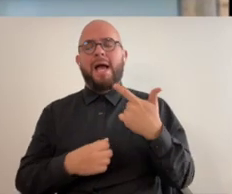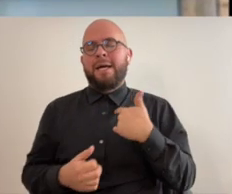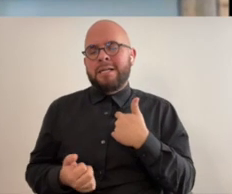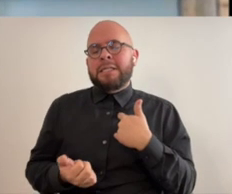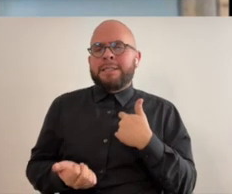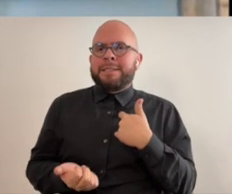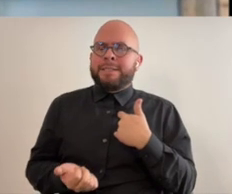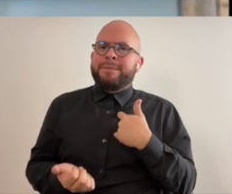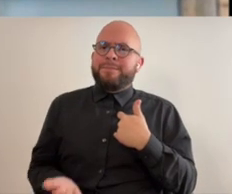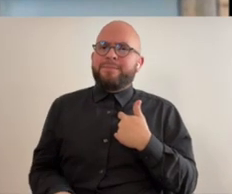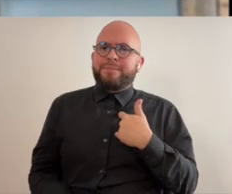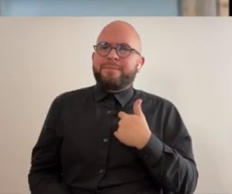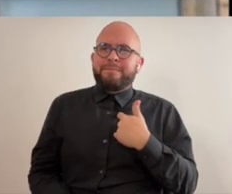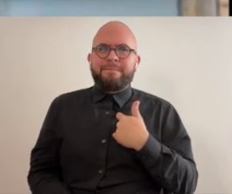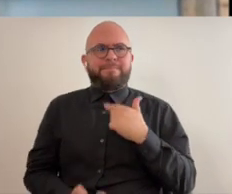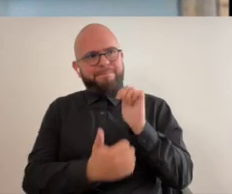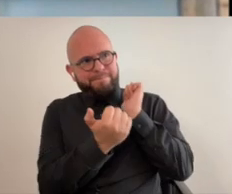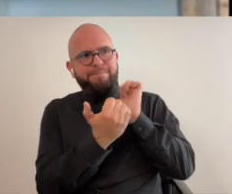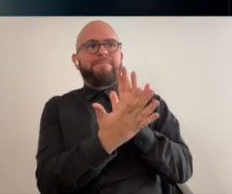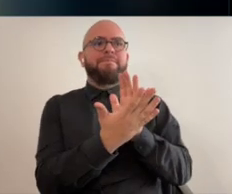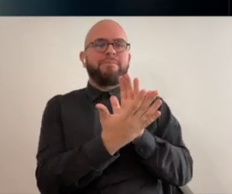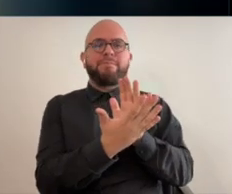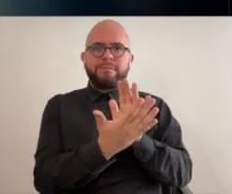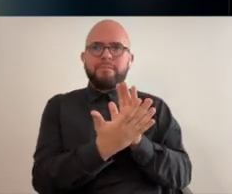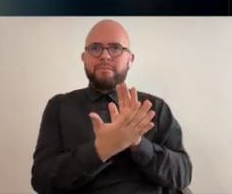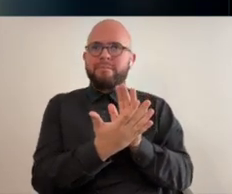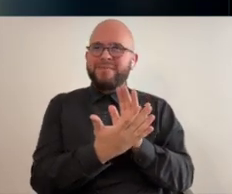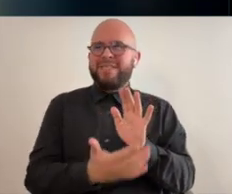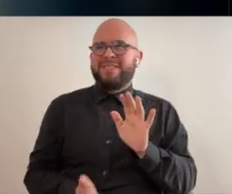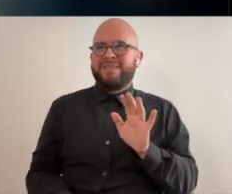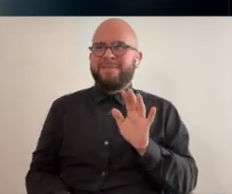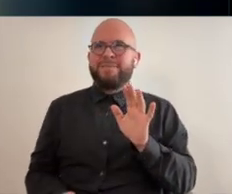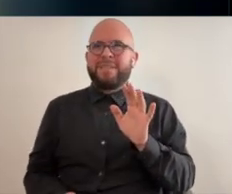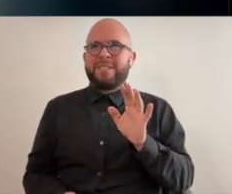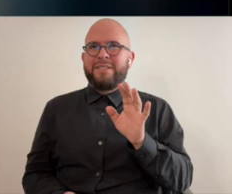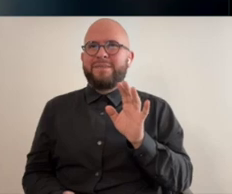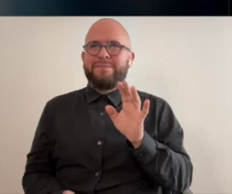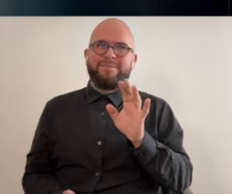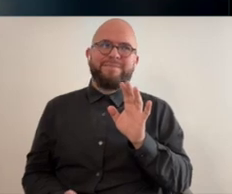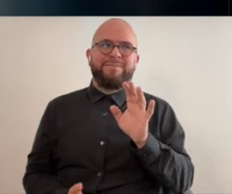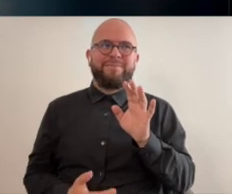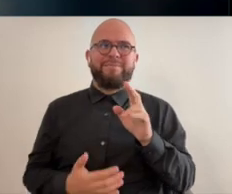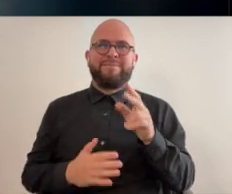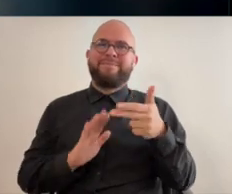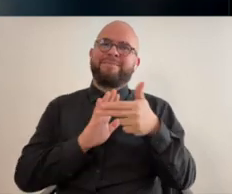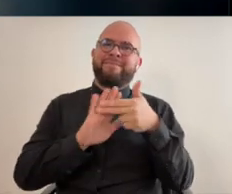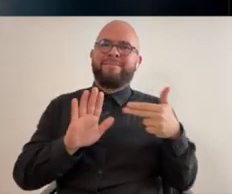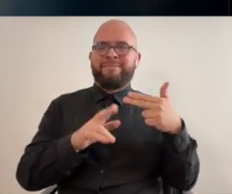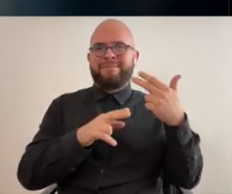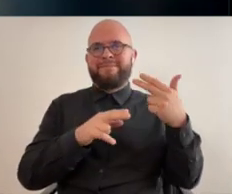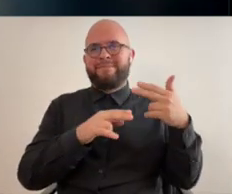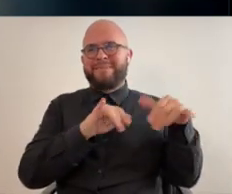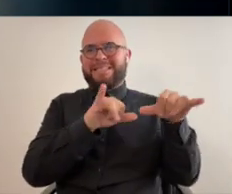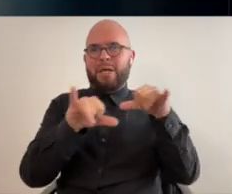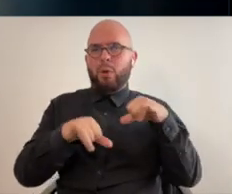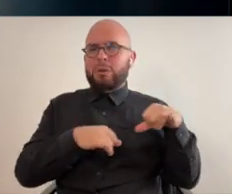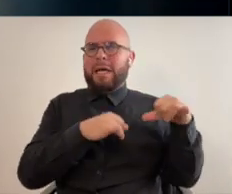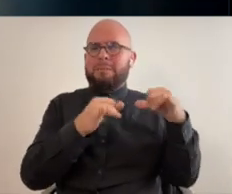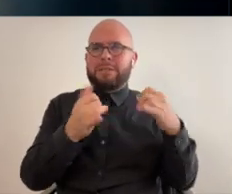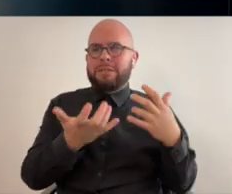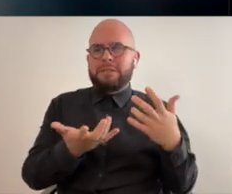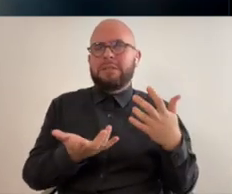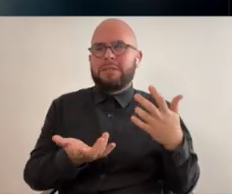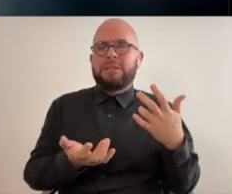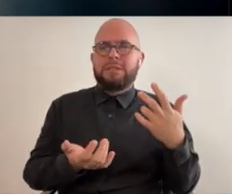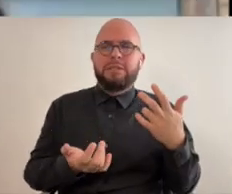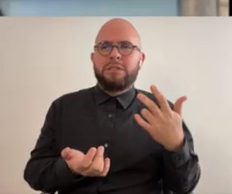my way of fighting back against that is to confront these derogatory stereotypes themselves